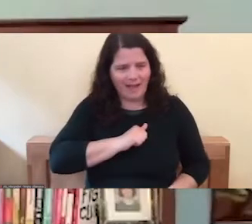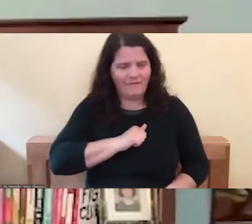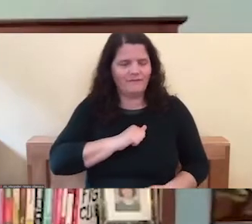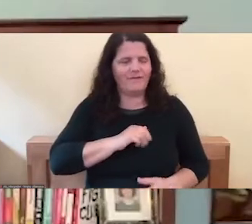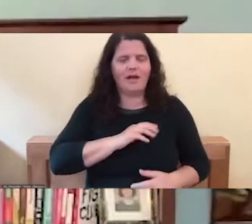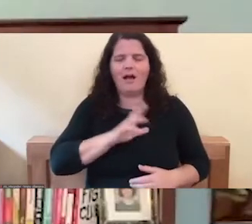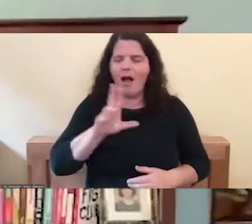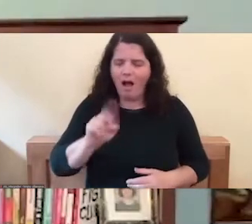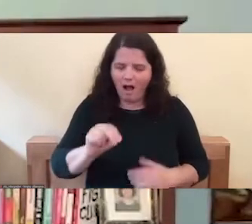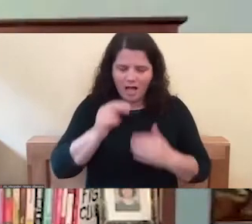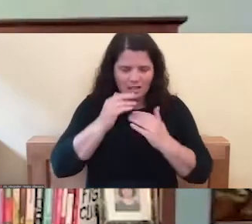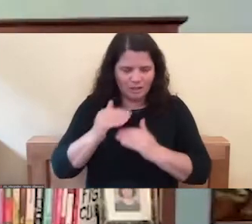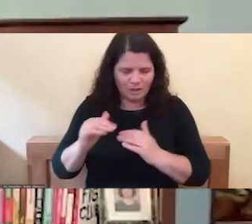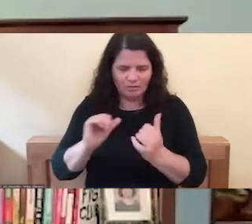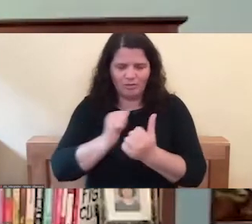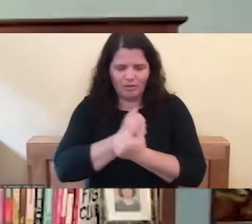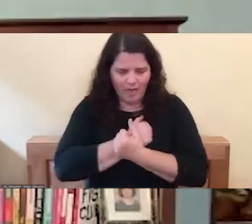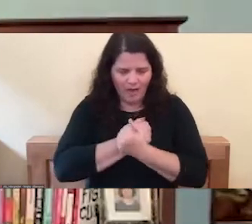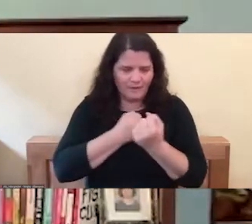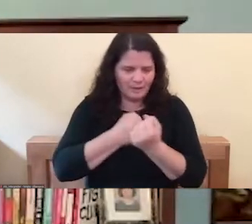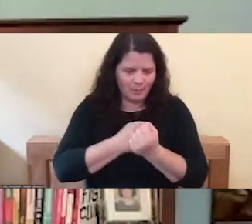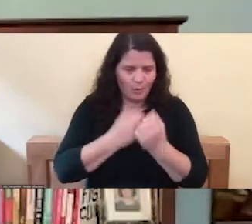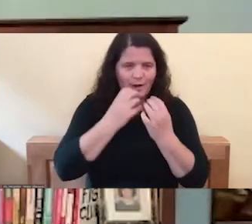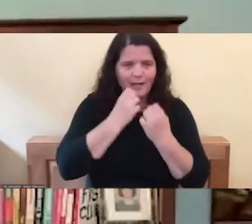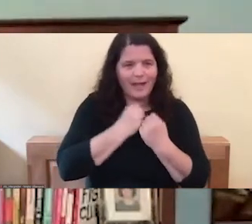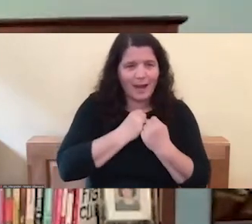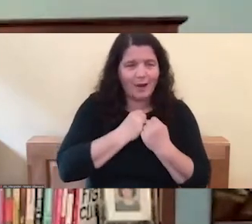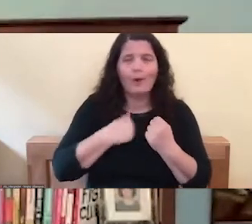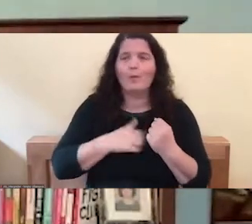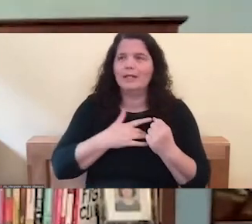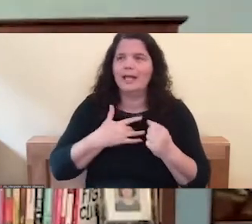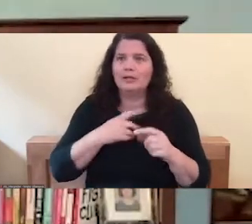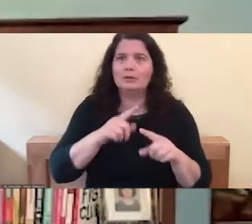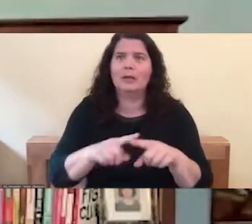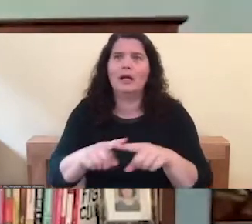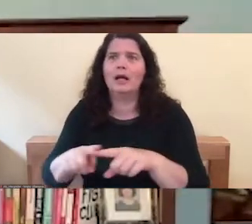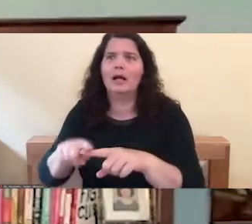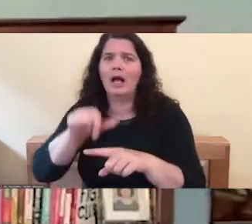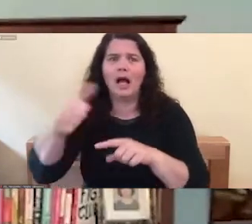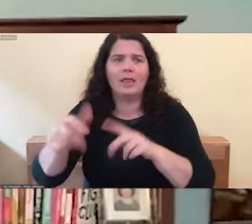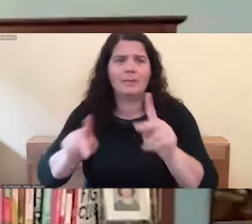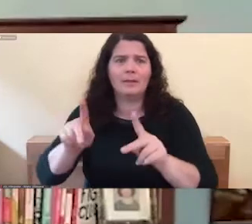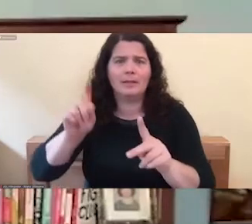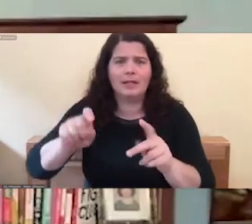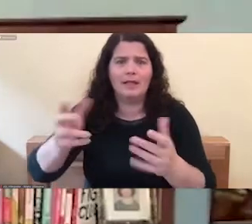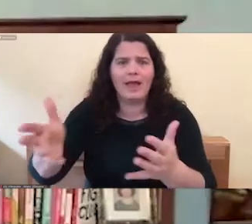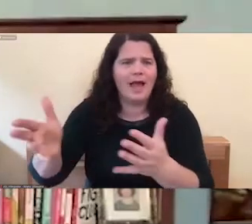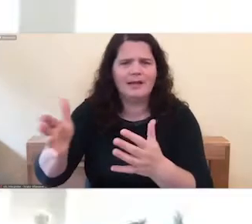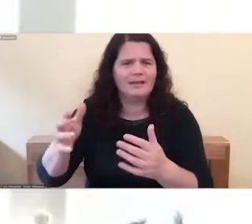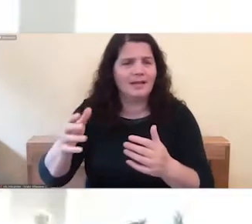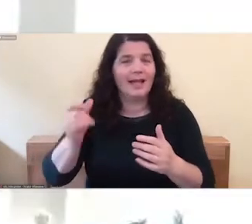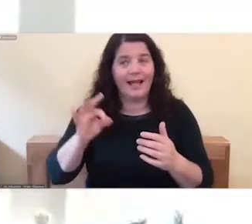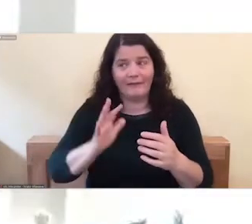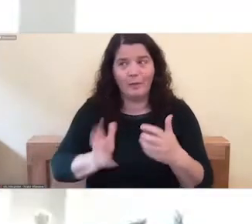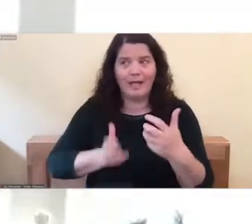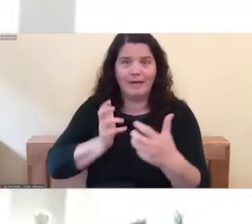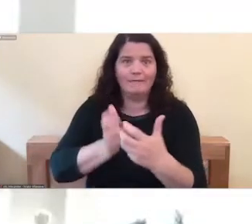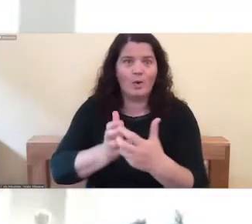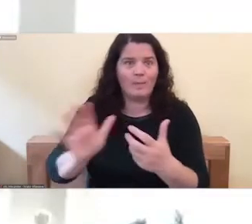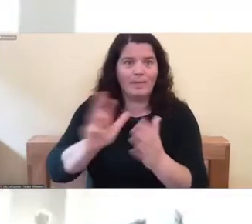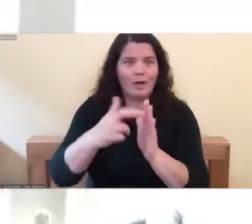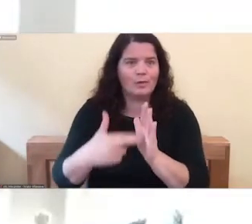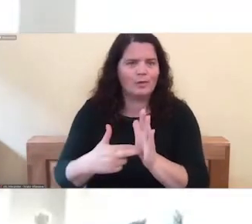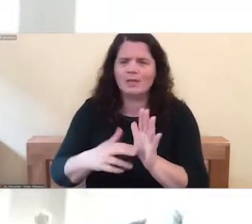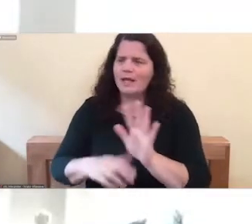support and care that we're hoping to get from others. And we do get from others if we conform by the rules. Right. And we can say, I'm